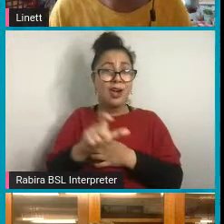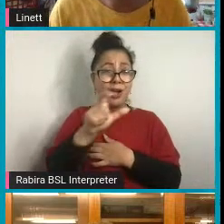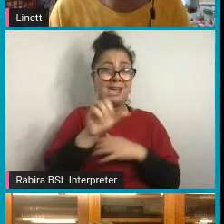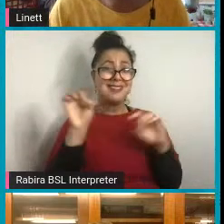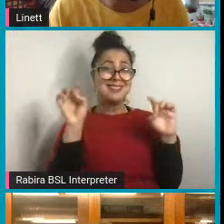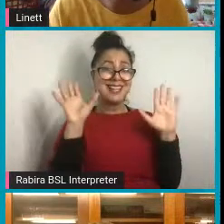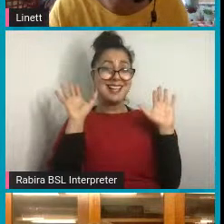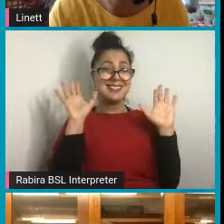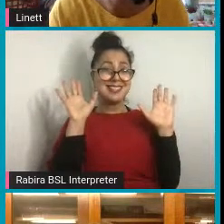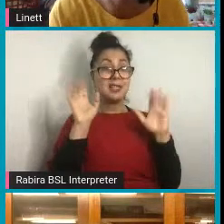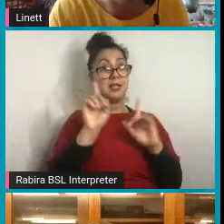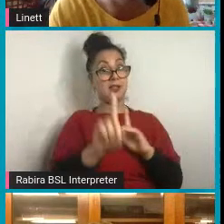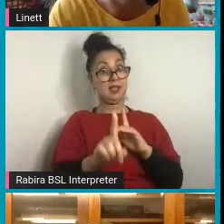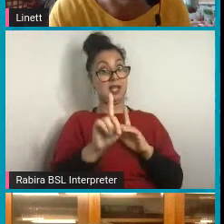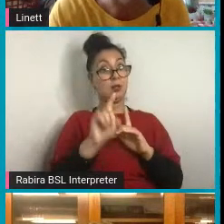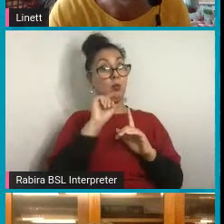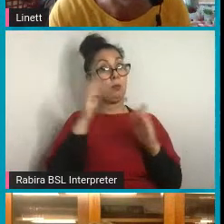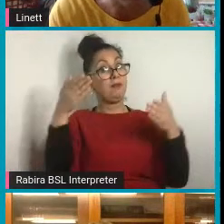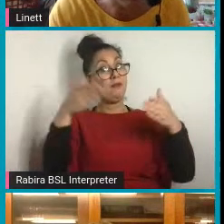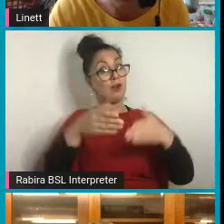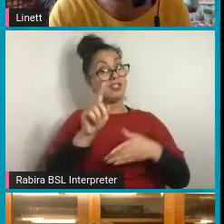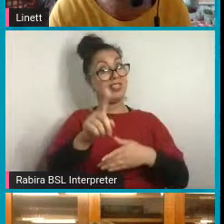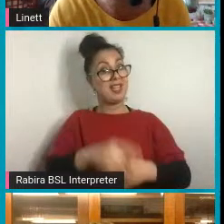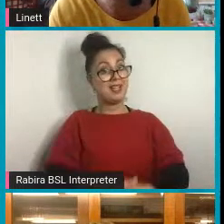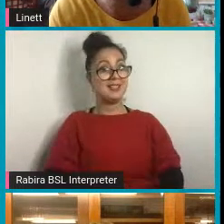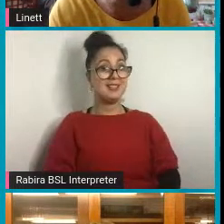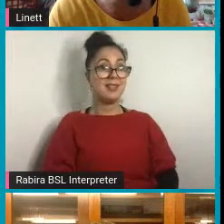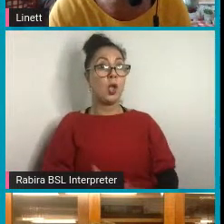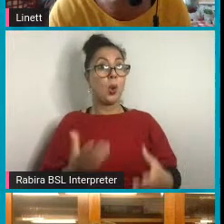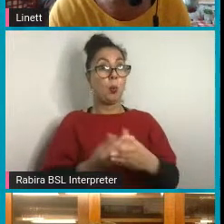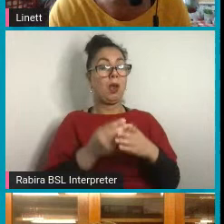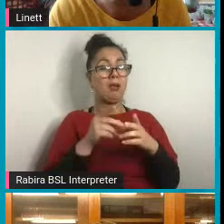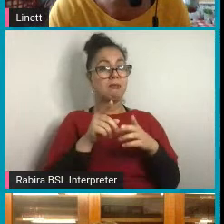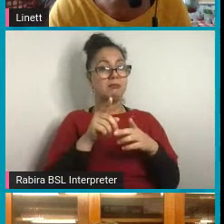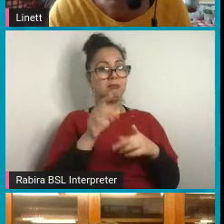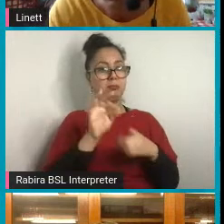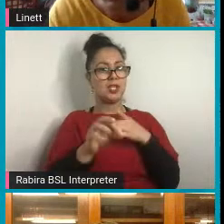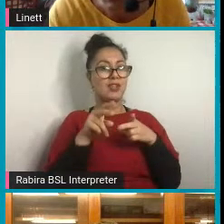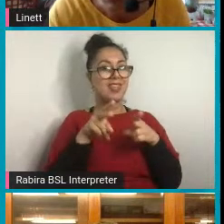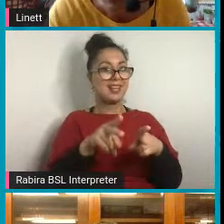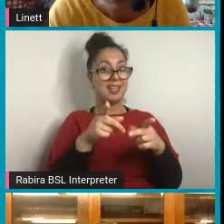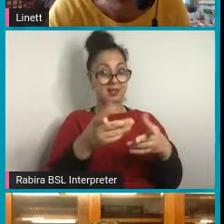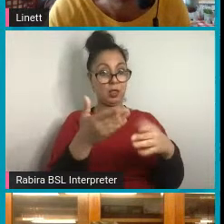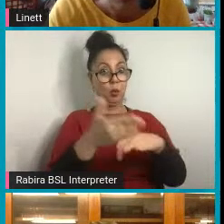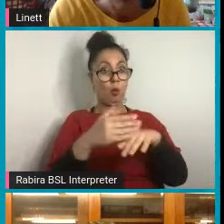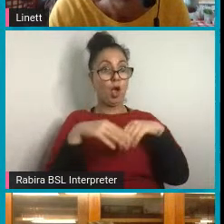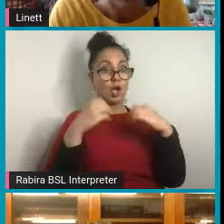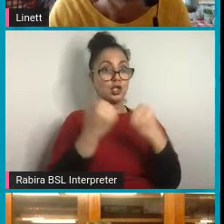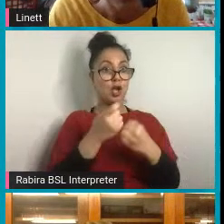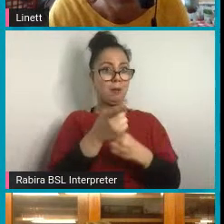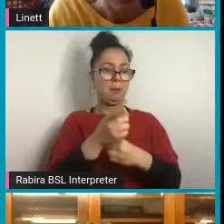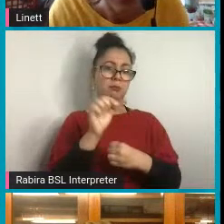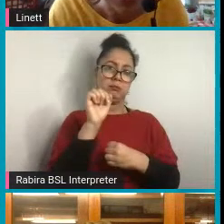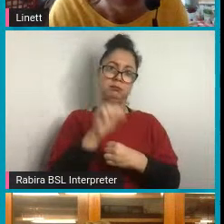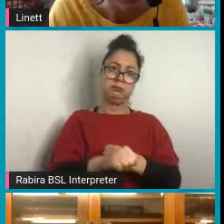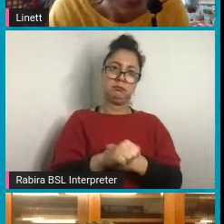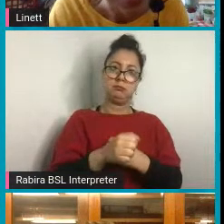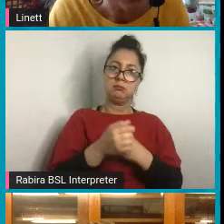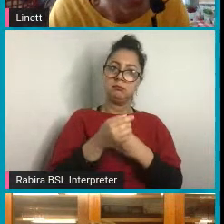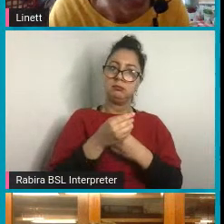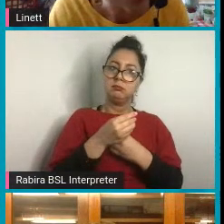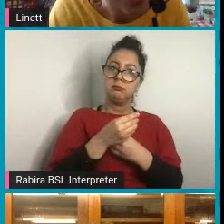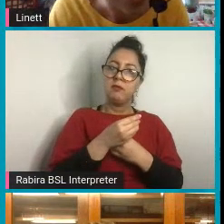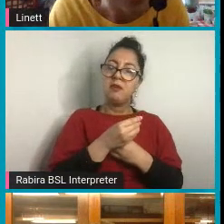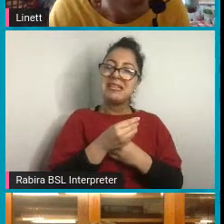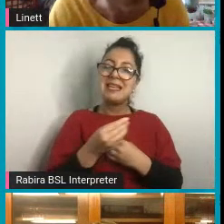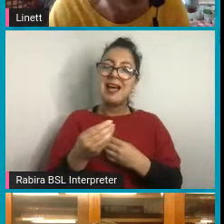which is what we're going to be focusing on with our techniques in this workshop. Yeah, there's some nice texture in the